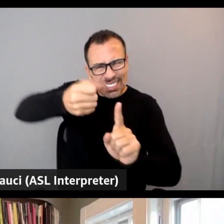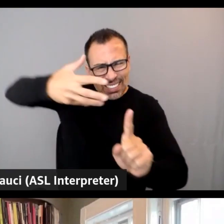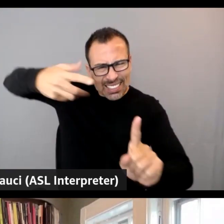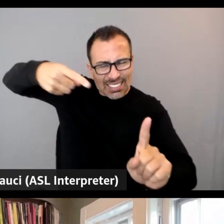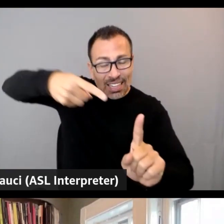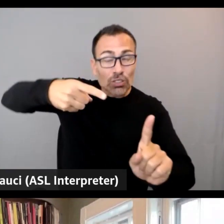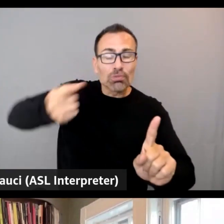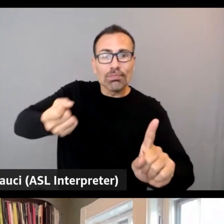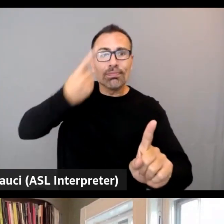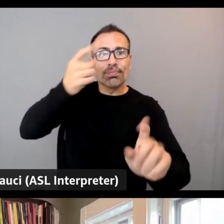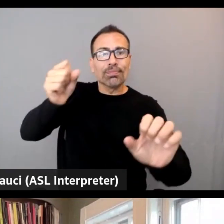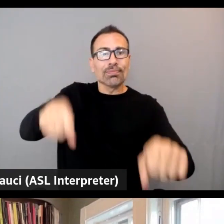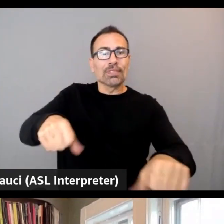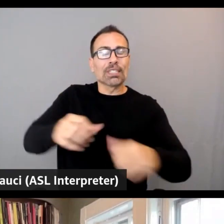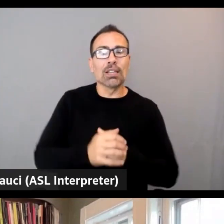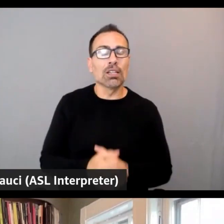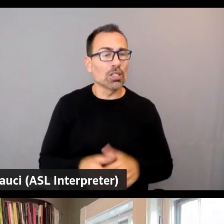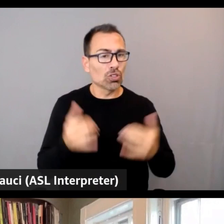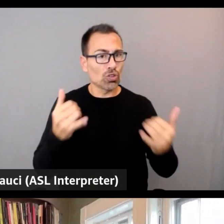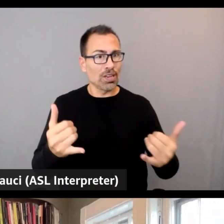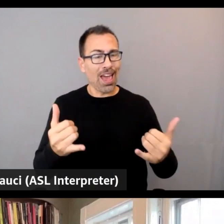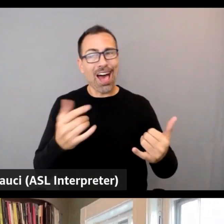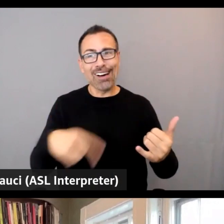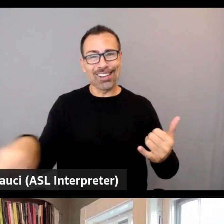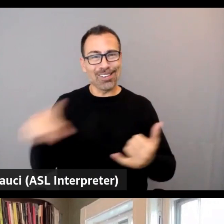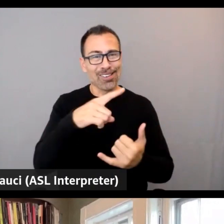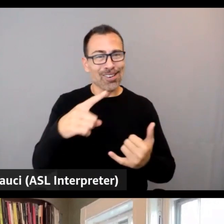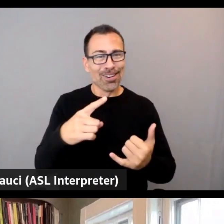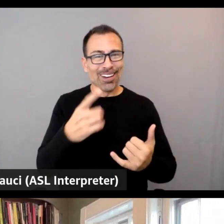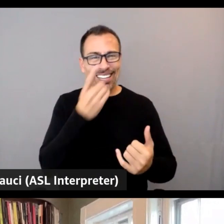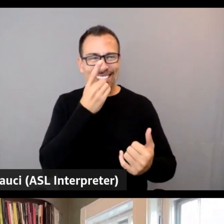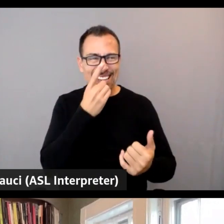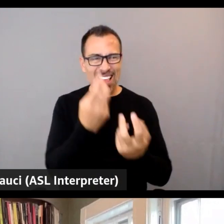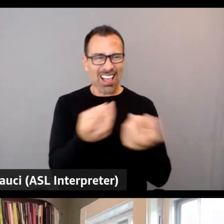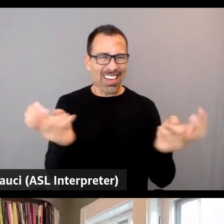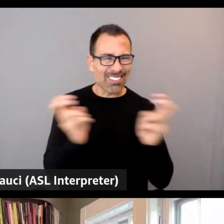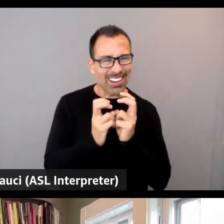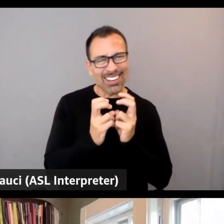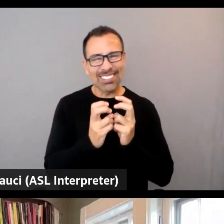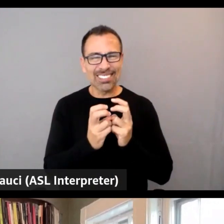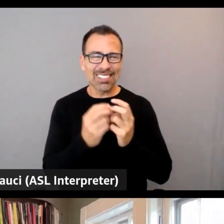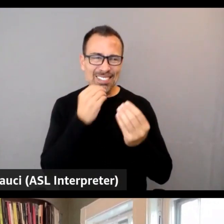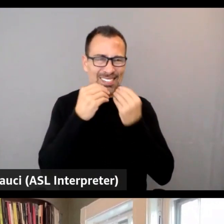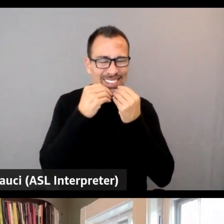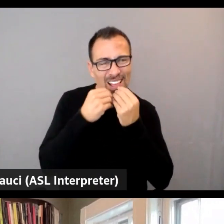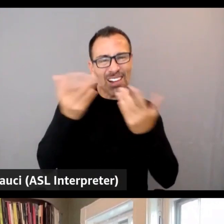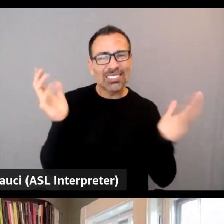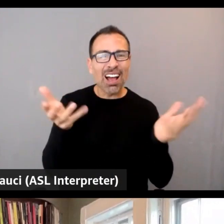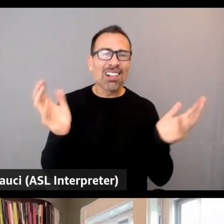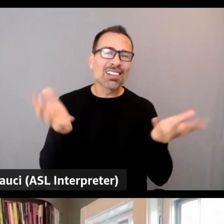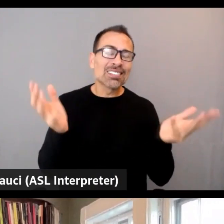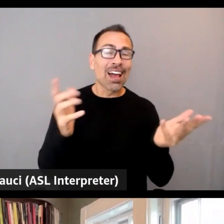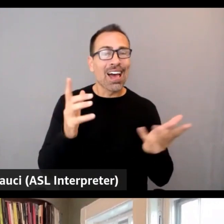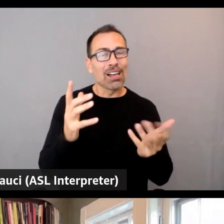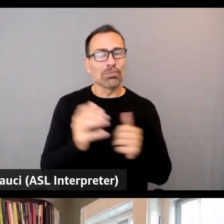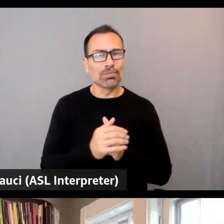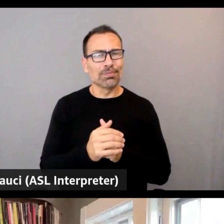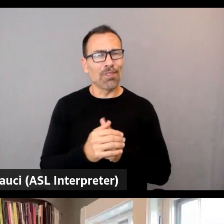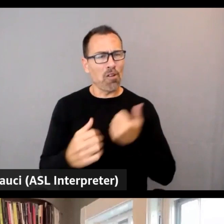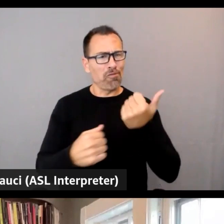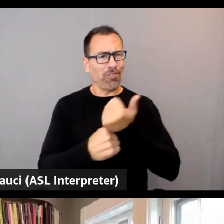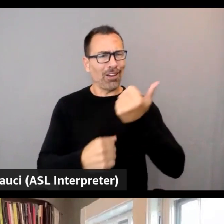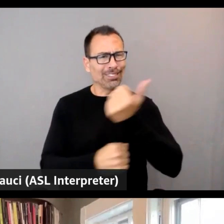that now suddenly we're talking about at the dinner table, right? I mean, I usually had a conversation about foundation models at the dinner table, but